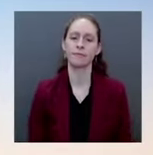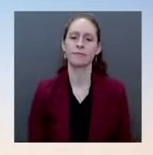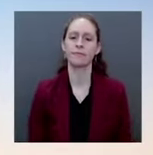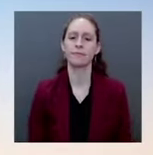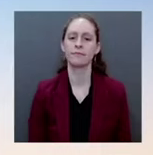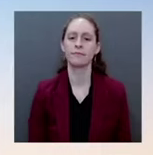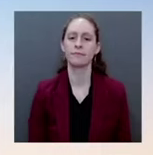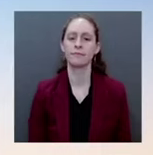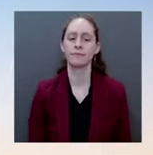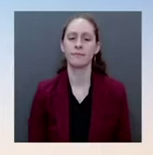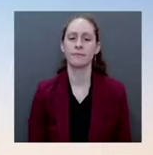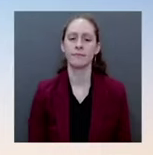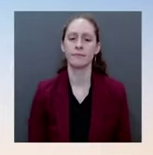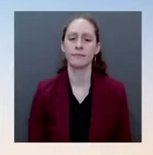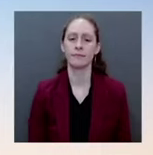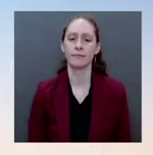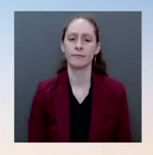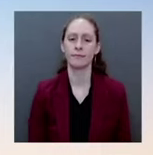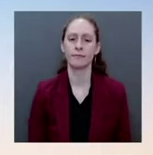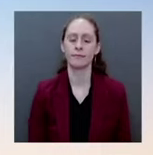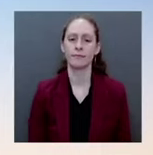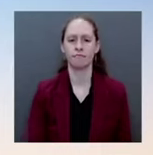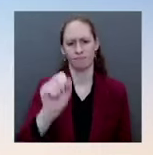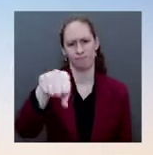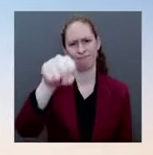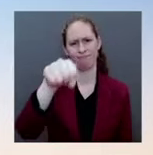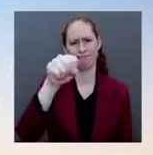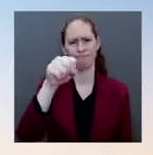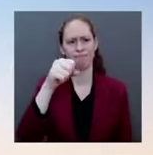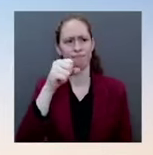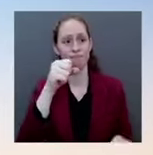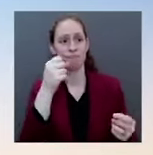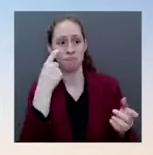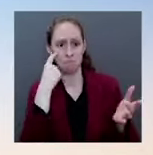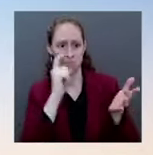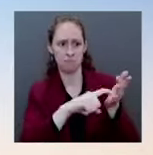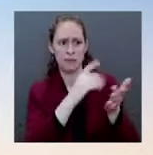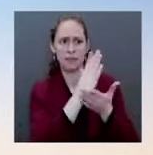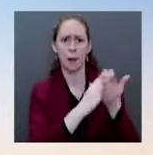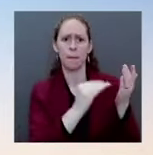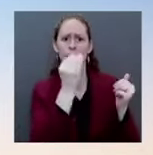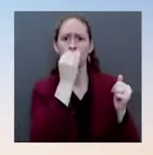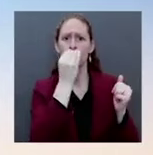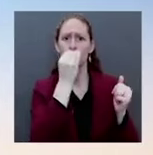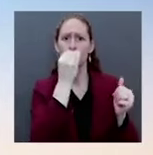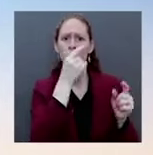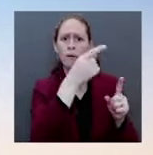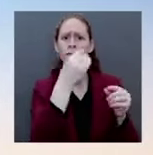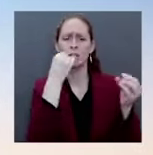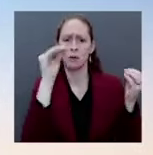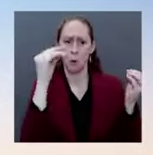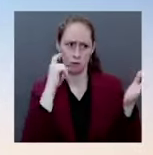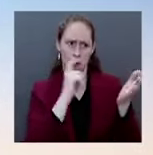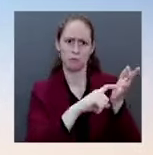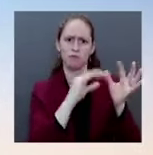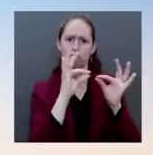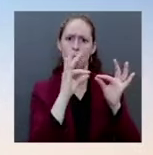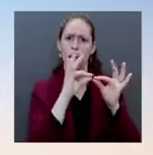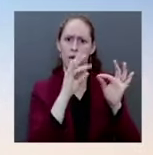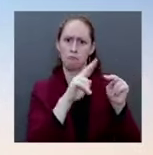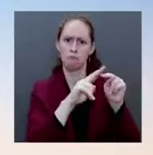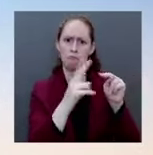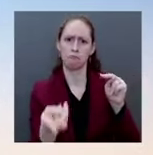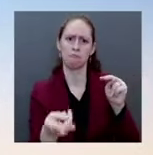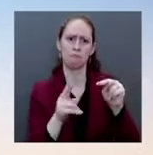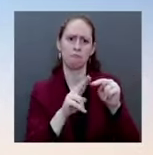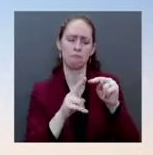And we're going to keep focused on those ways that we can address the typical pocketbook issues that the